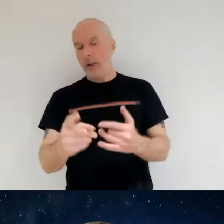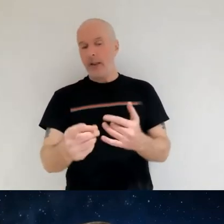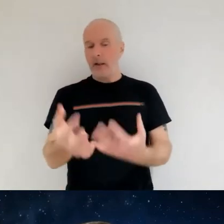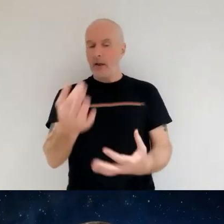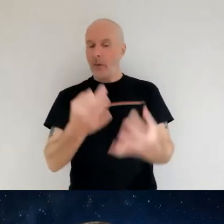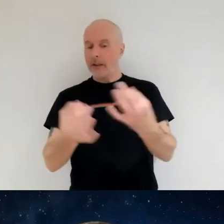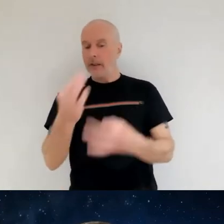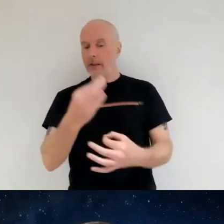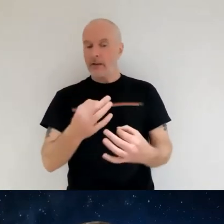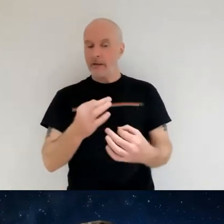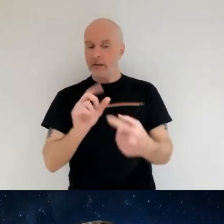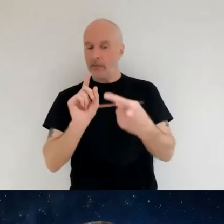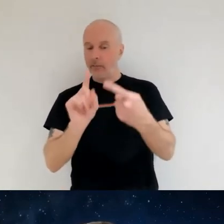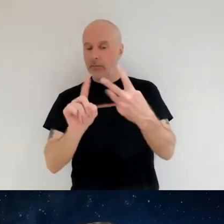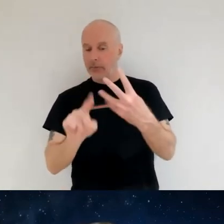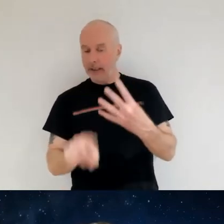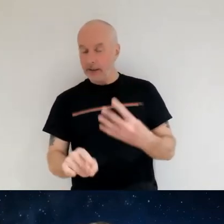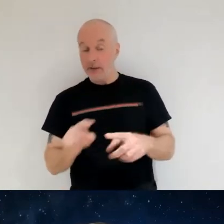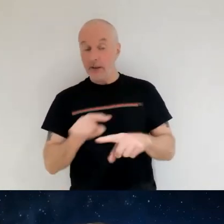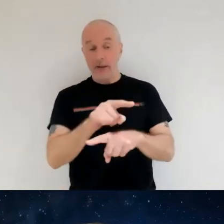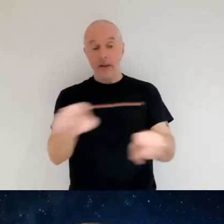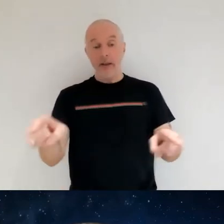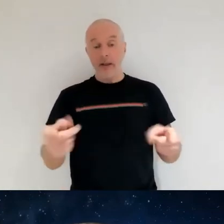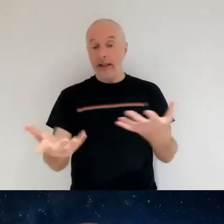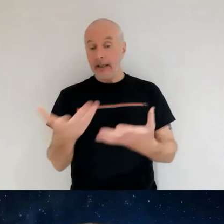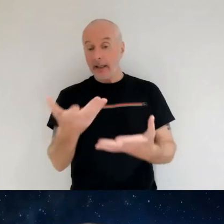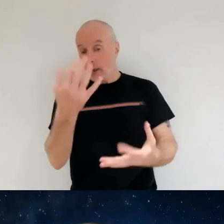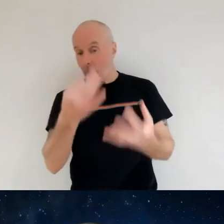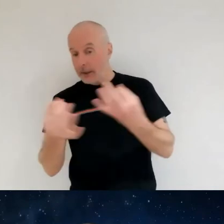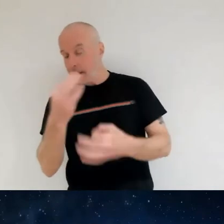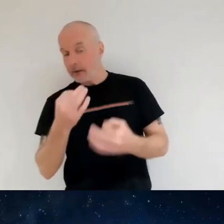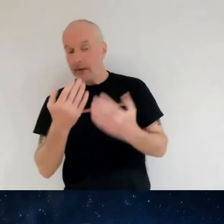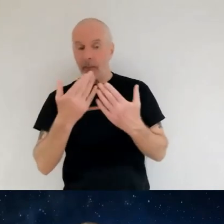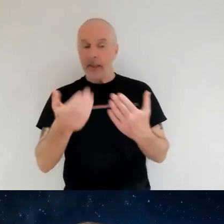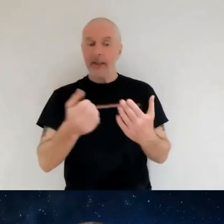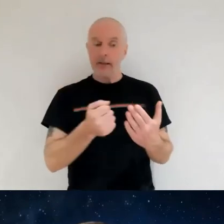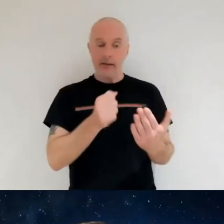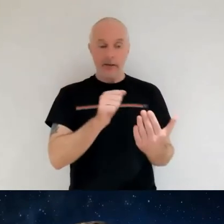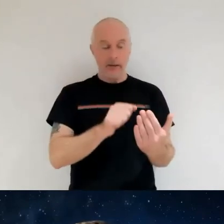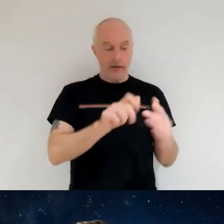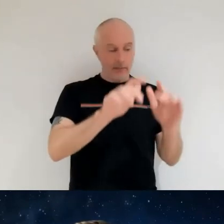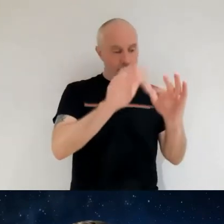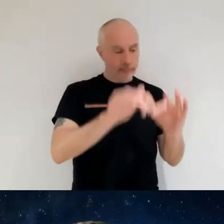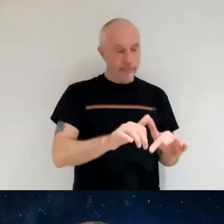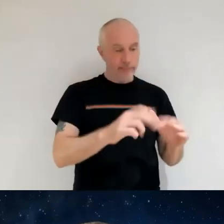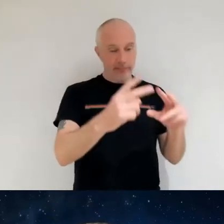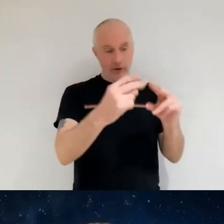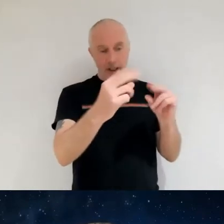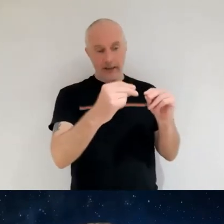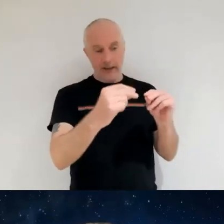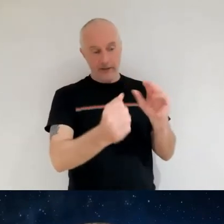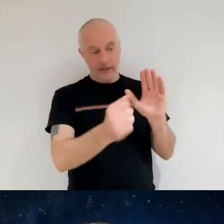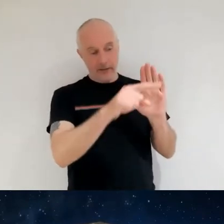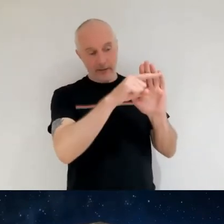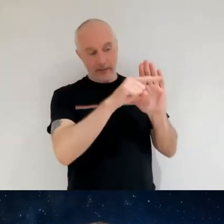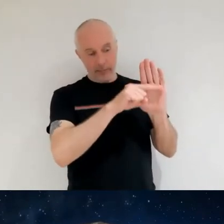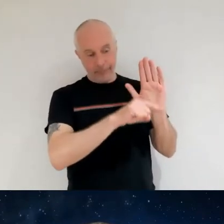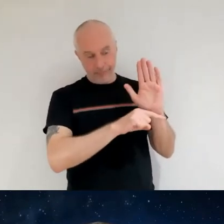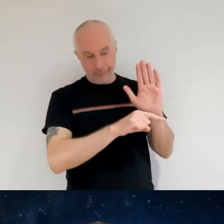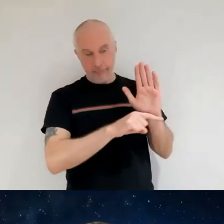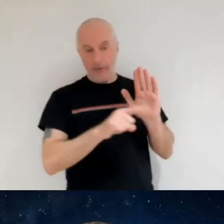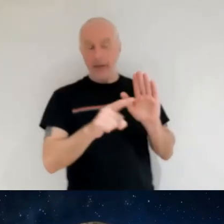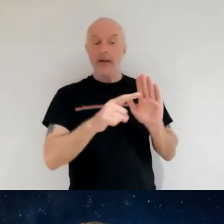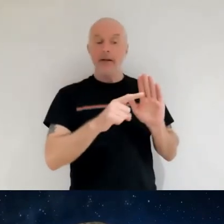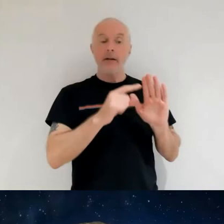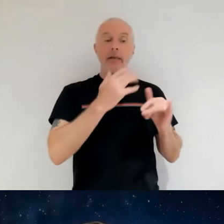so if you do have any questions throughout the presentation please pop them in the chat and i'll make sure i collate those and ask them of our speaker